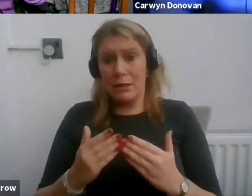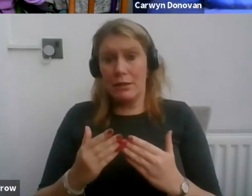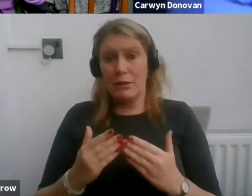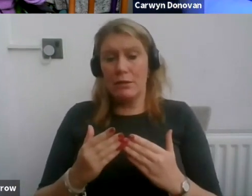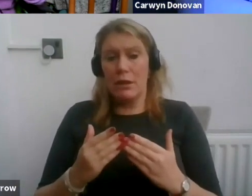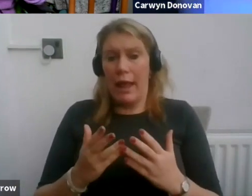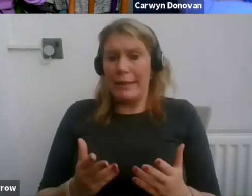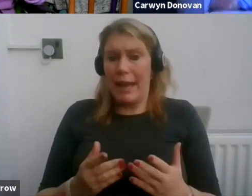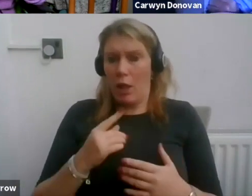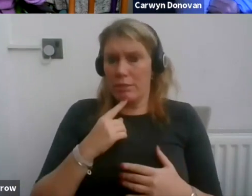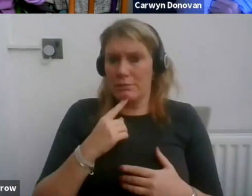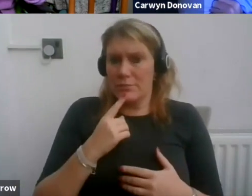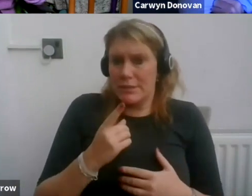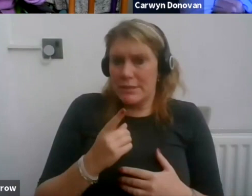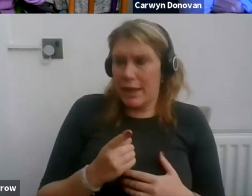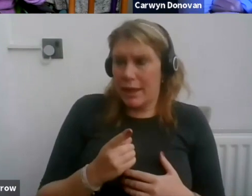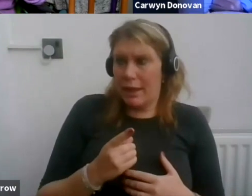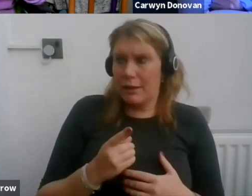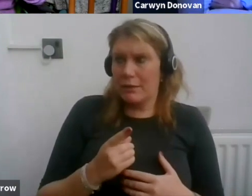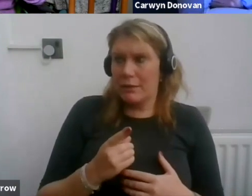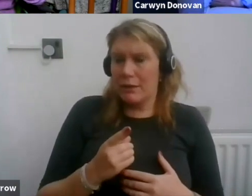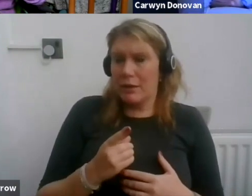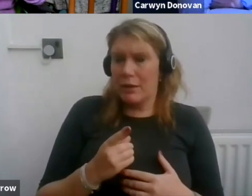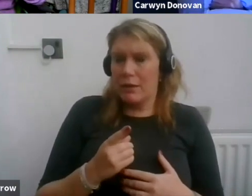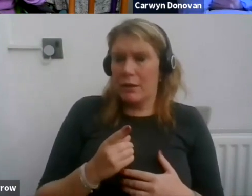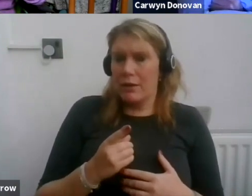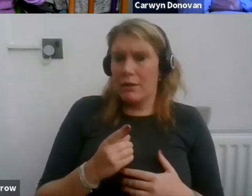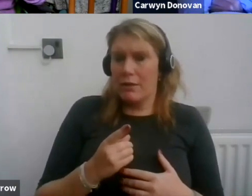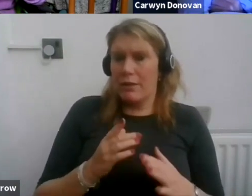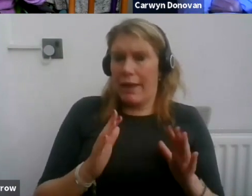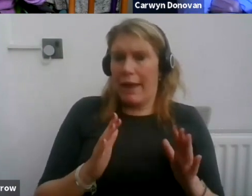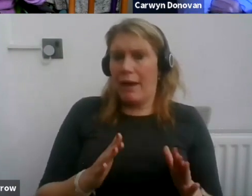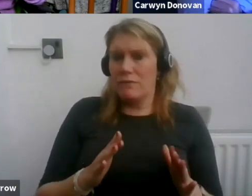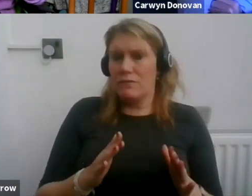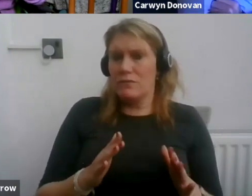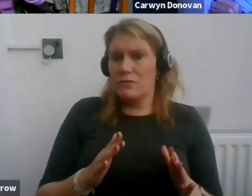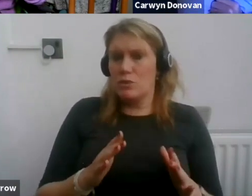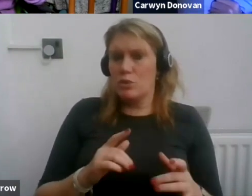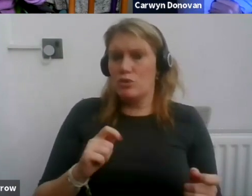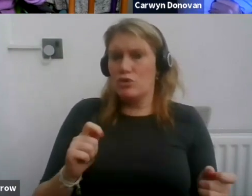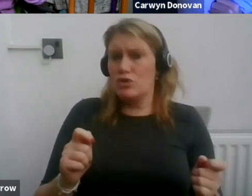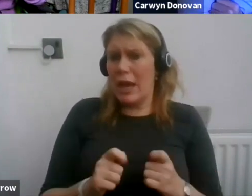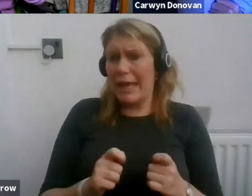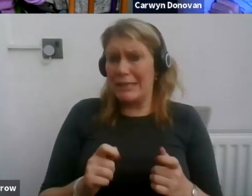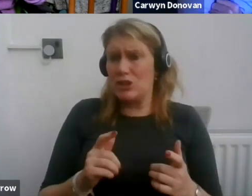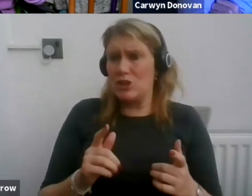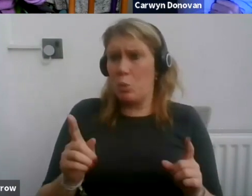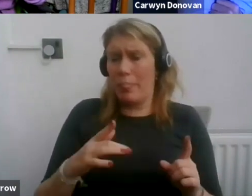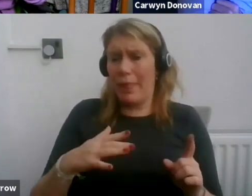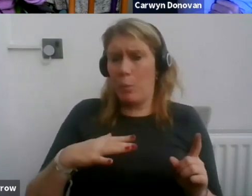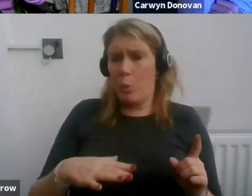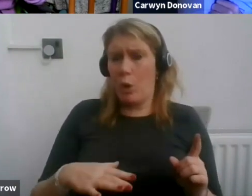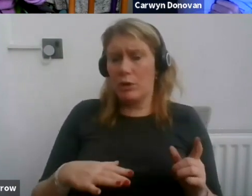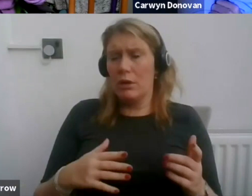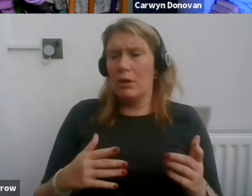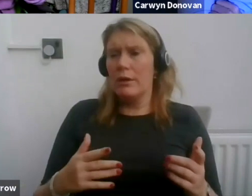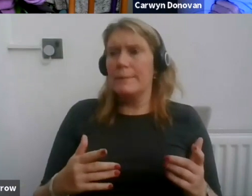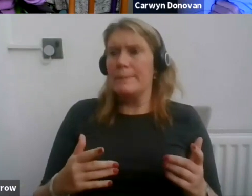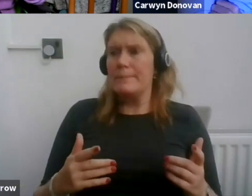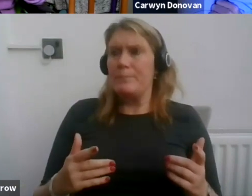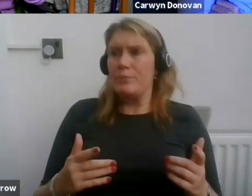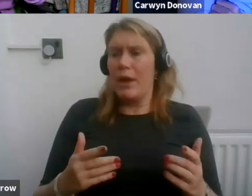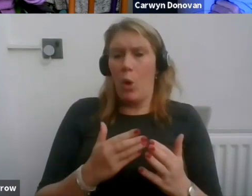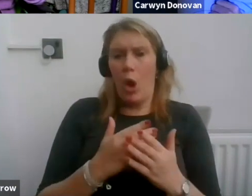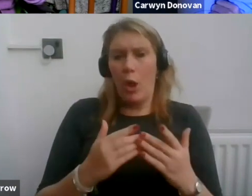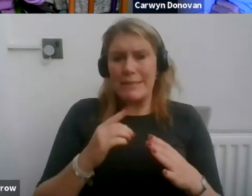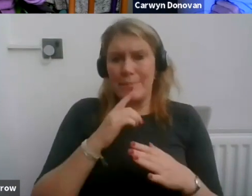now saying they're having to completely rethink. It can be things like lots of young people starting out in